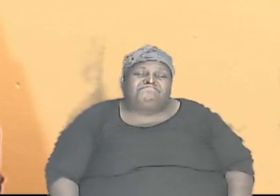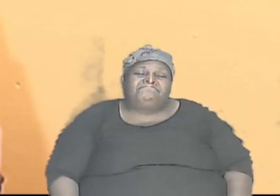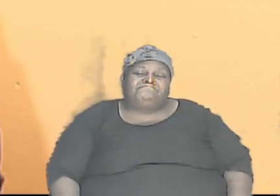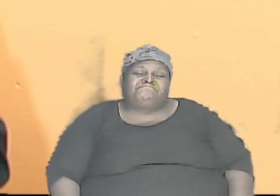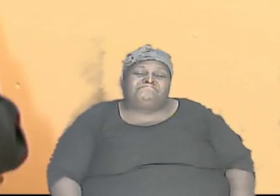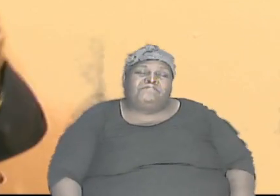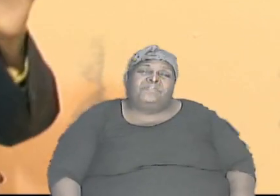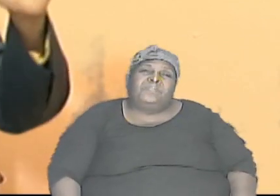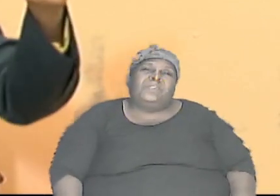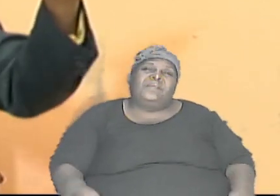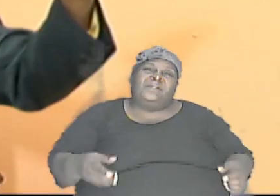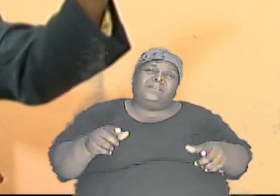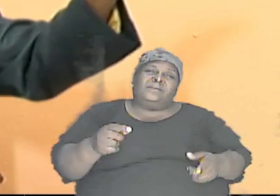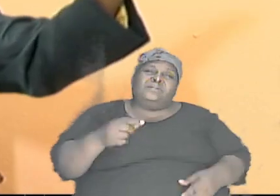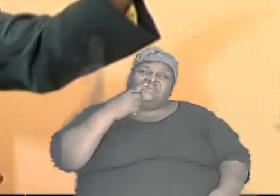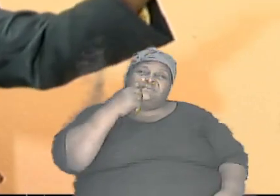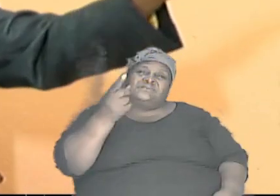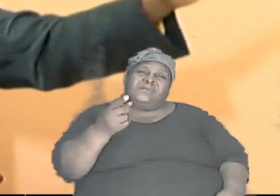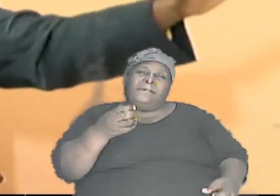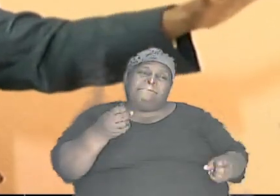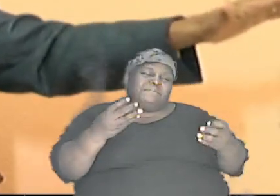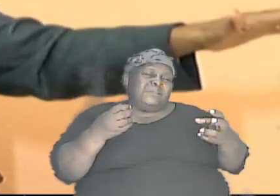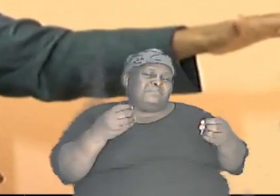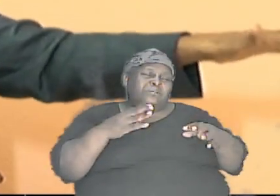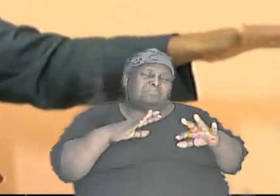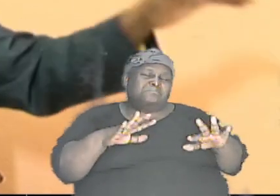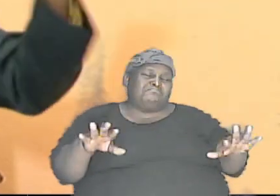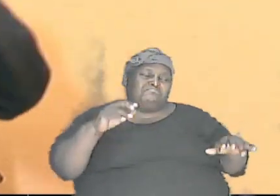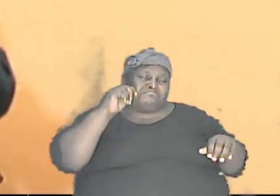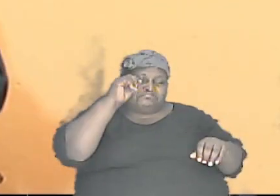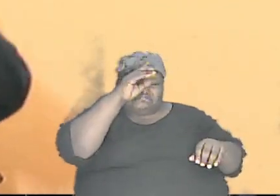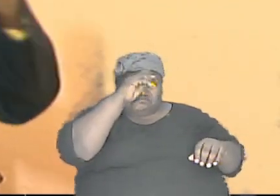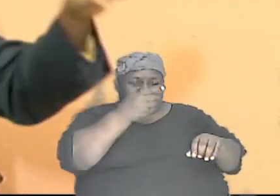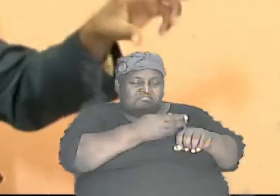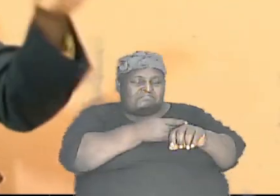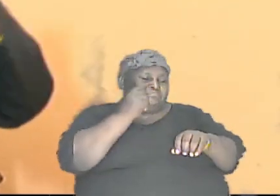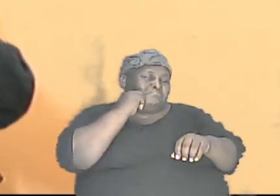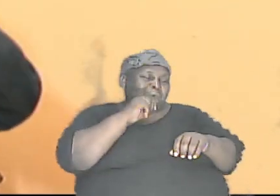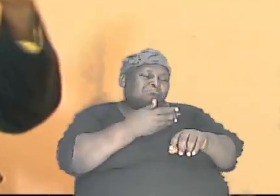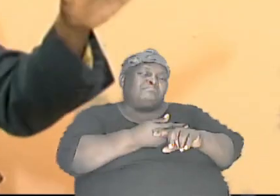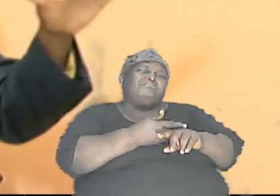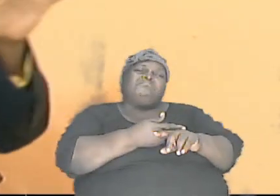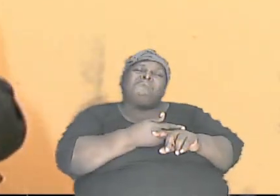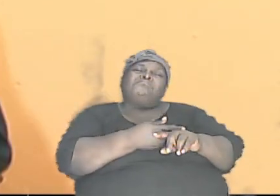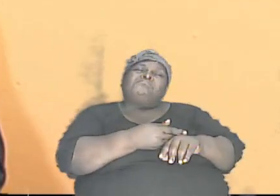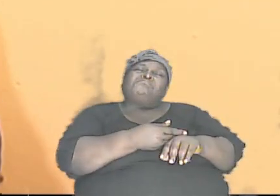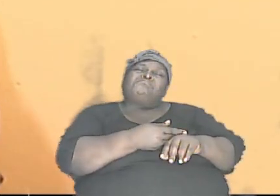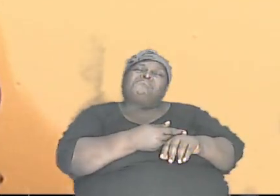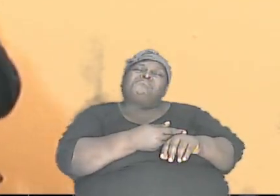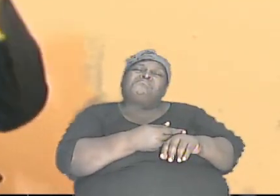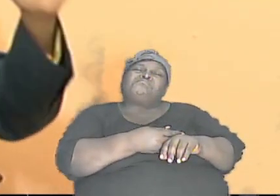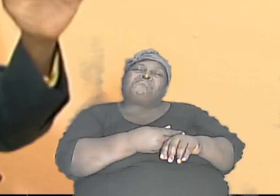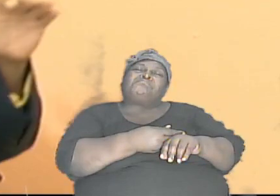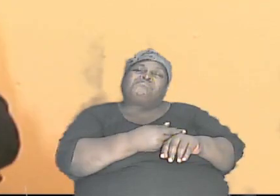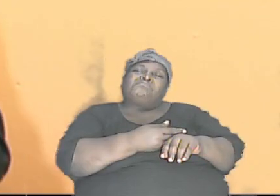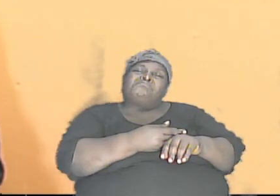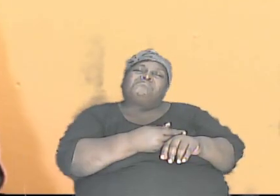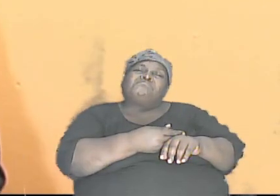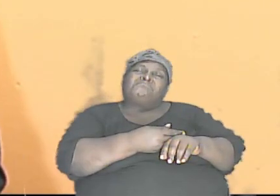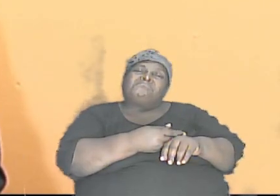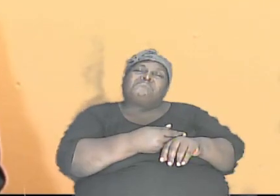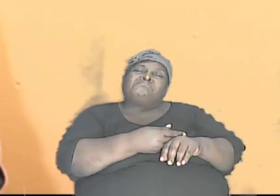Let us say a couple of the children, they had a couple of sons and daughters, as Genesis chapter 5 and verse 4 told us. Sons and daughters.